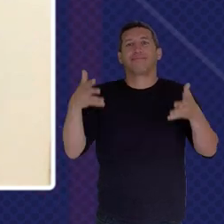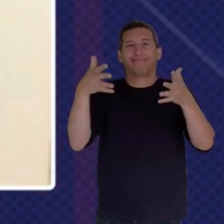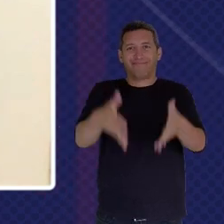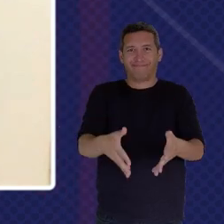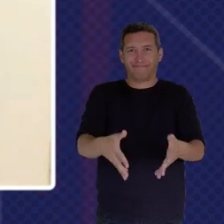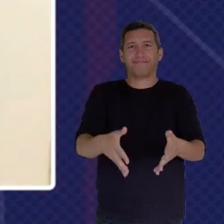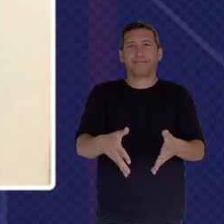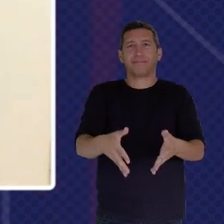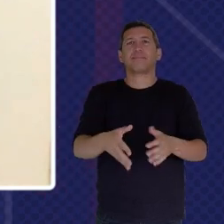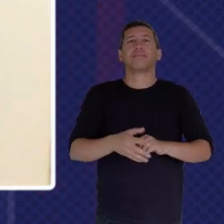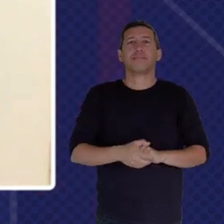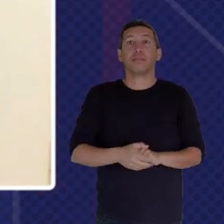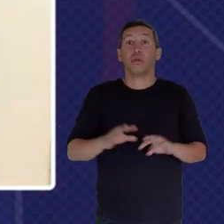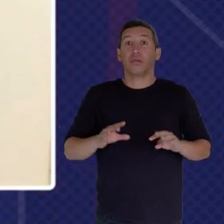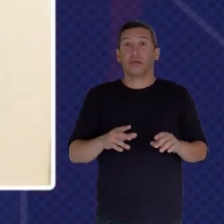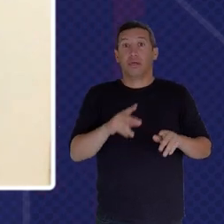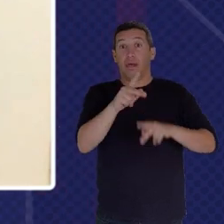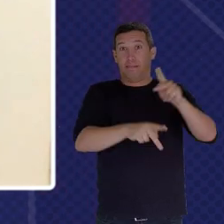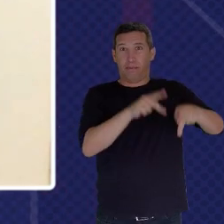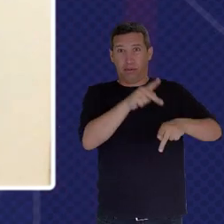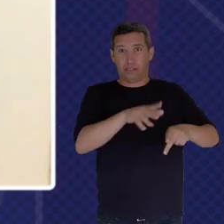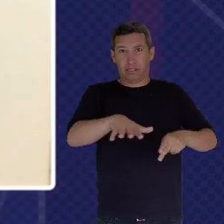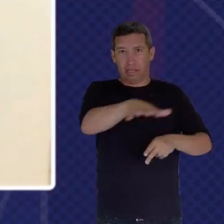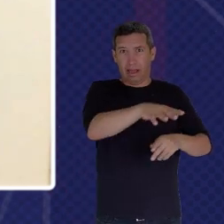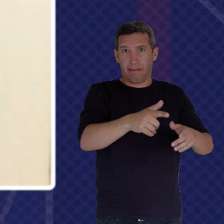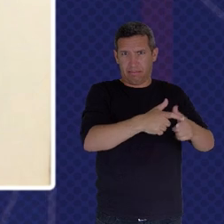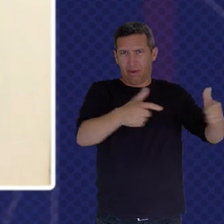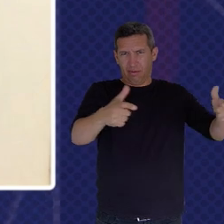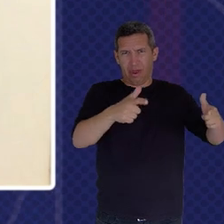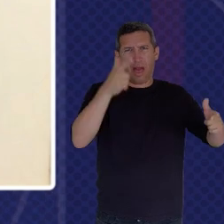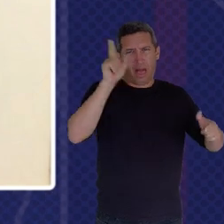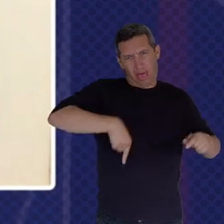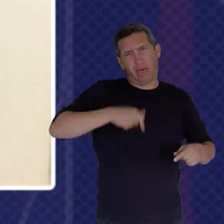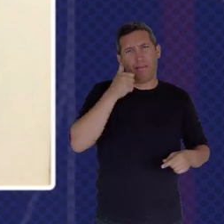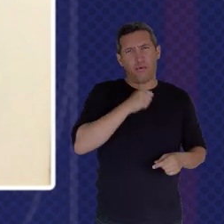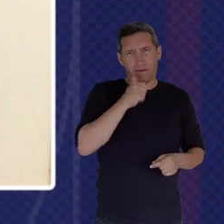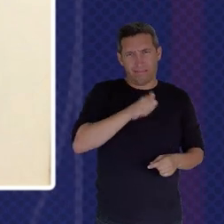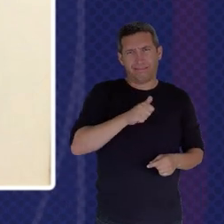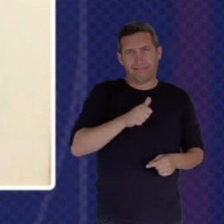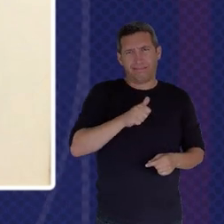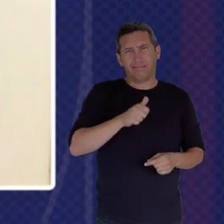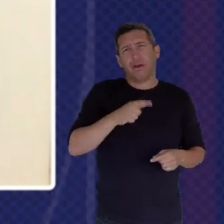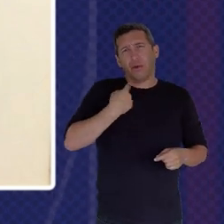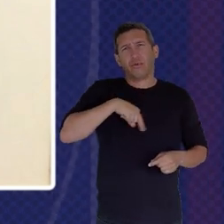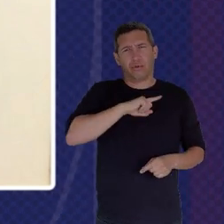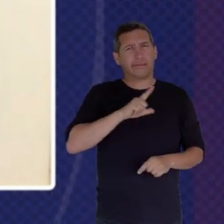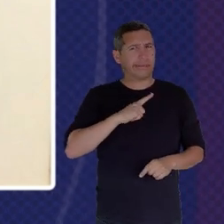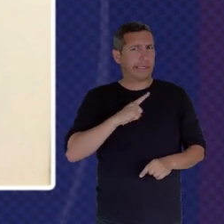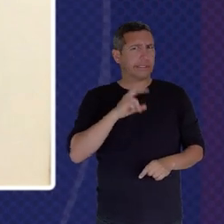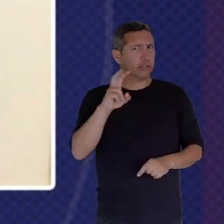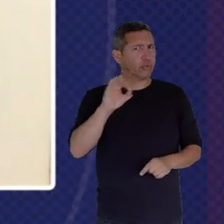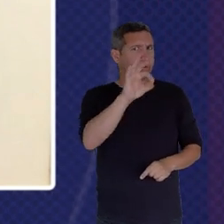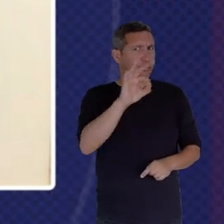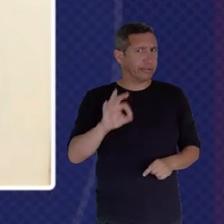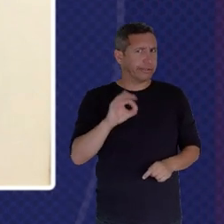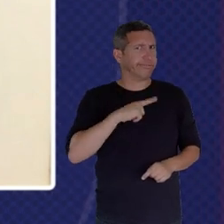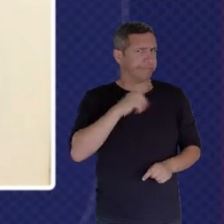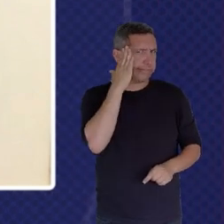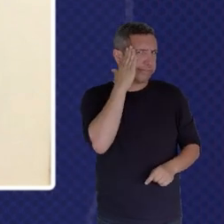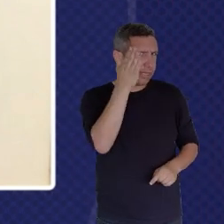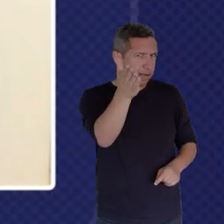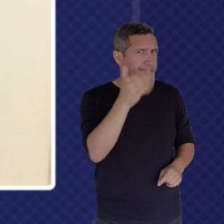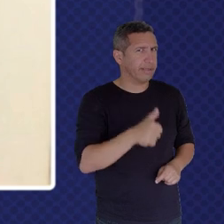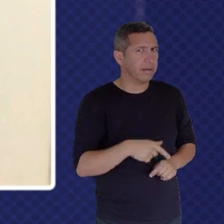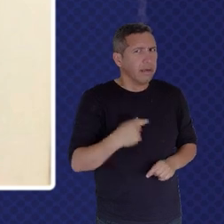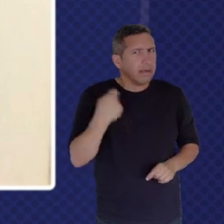Population Is Women And We Also Have 50% Of You Know Between 50%